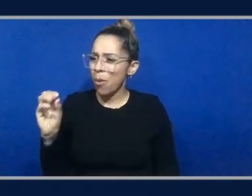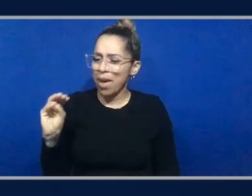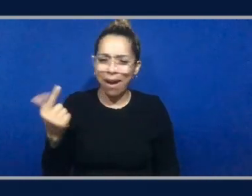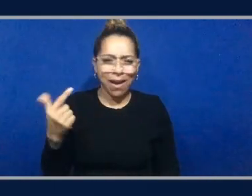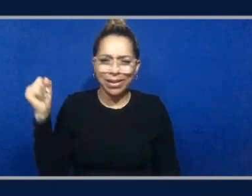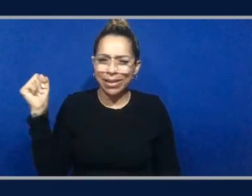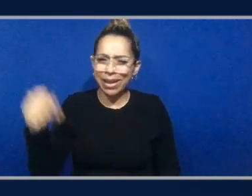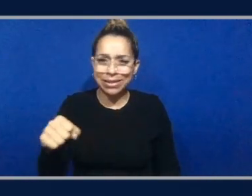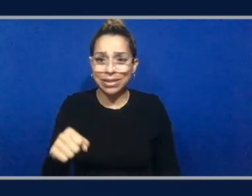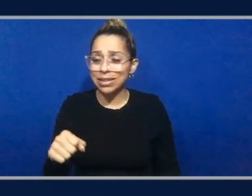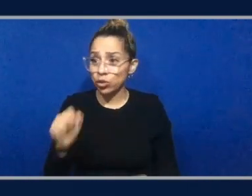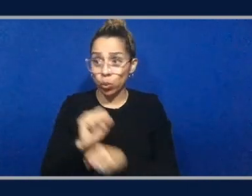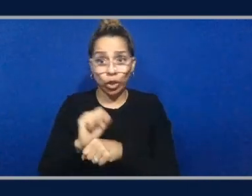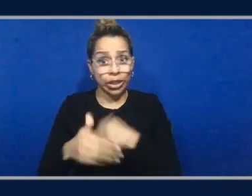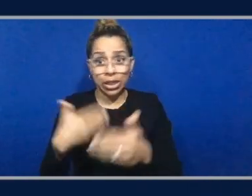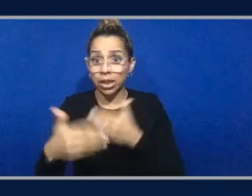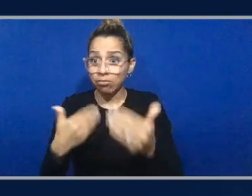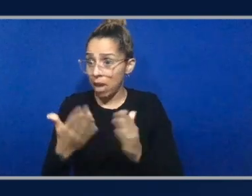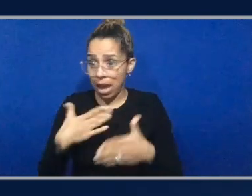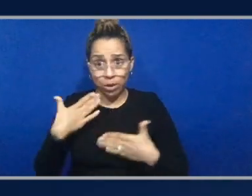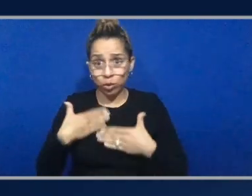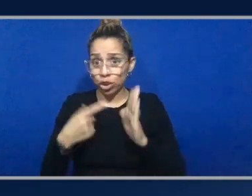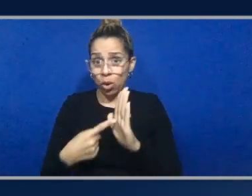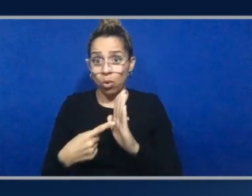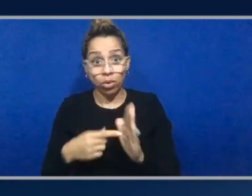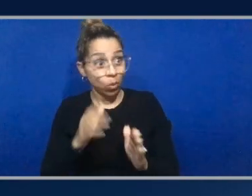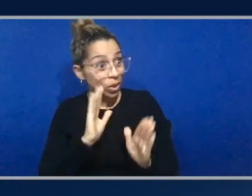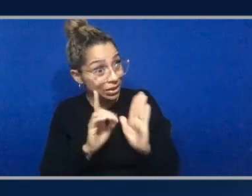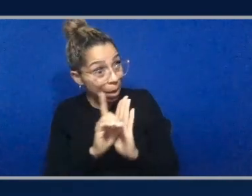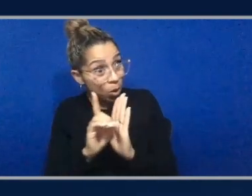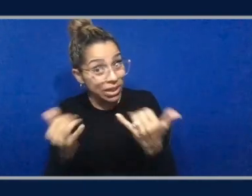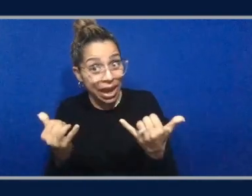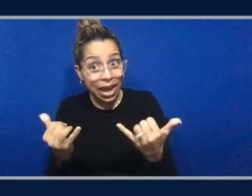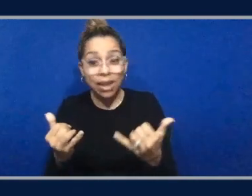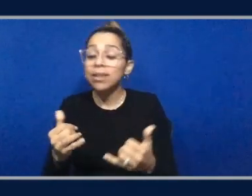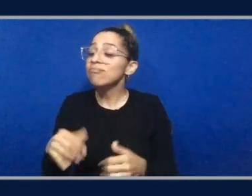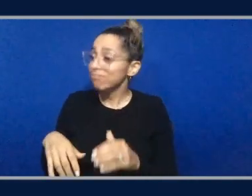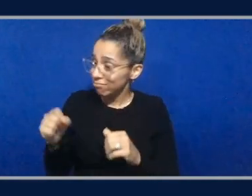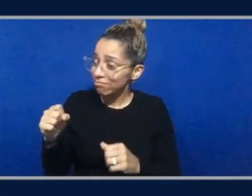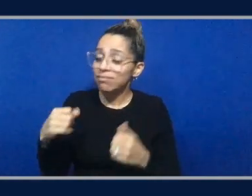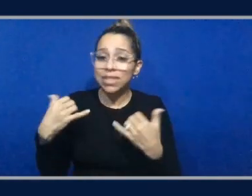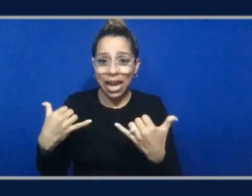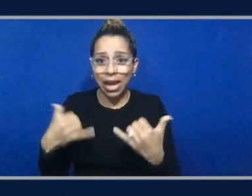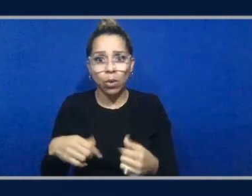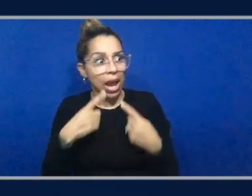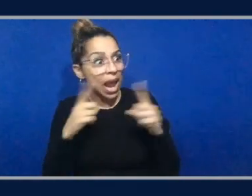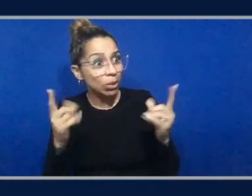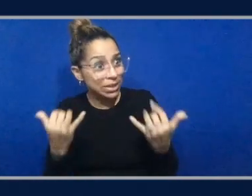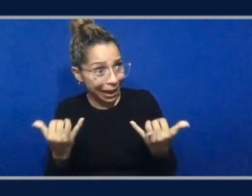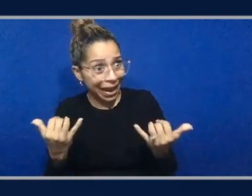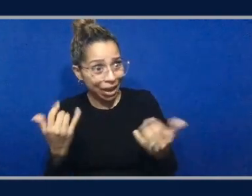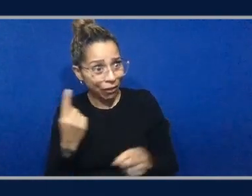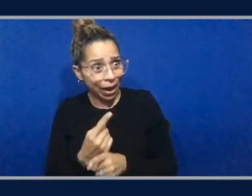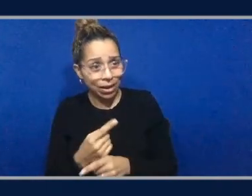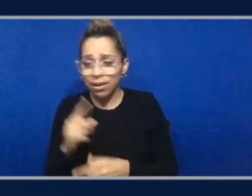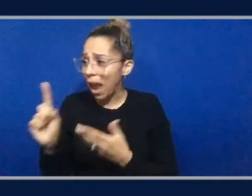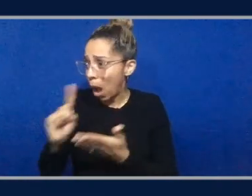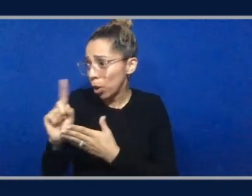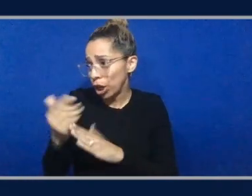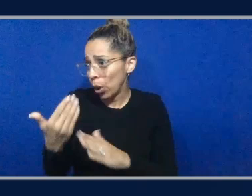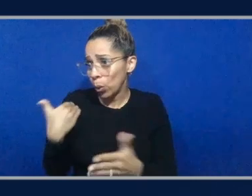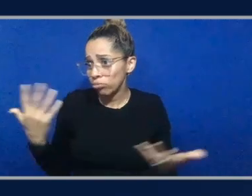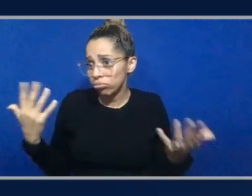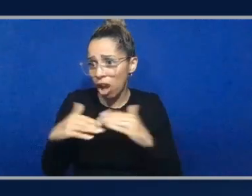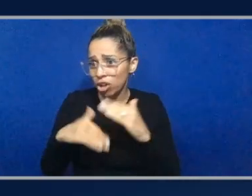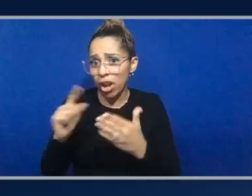and I'm happy to show it to you. So we're demoing it today. Today, okay. And it was announced today. An hour ago, at best. Okay. Yeah, so it's very